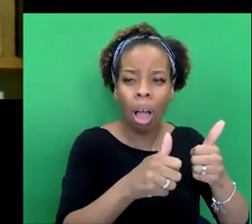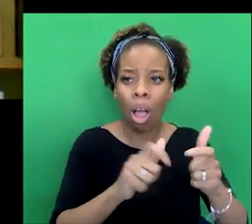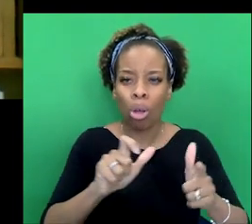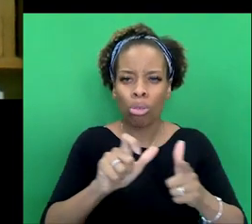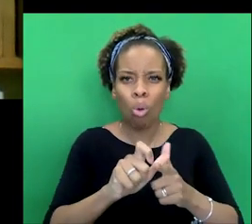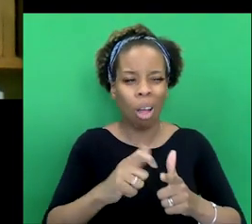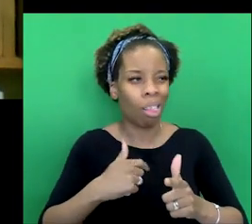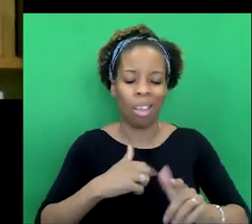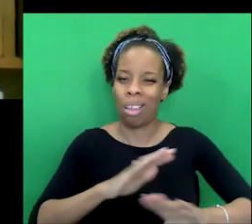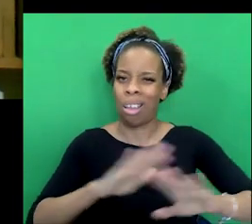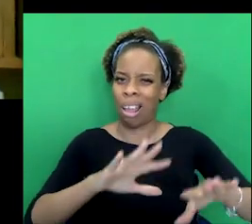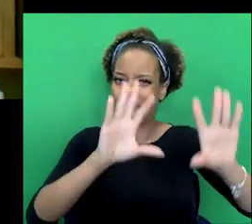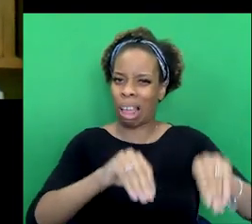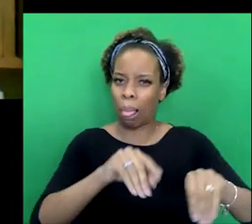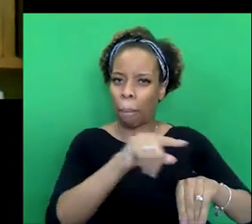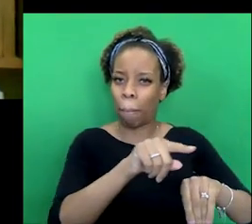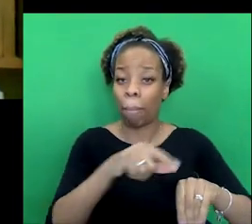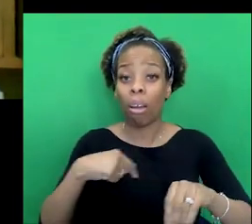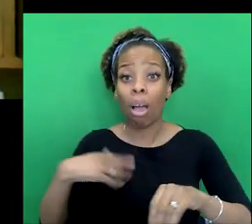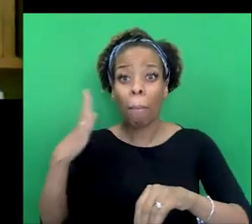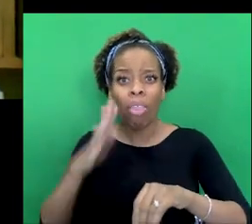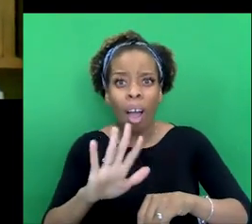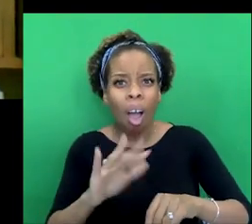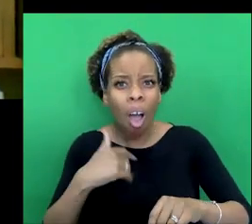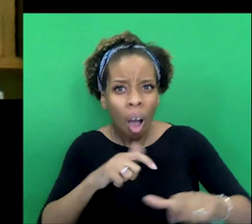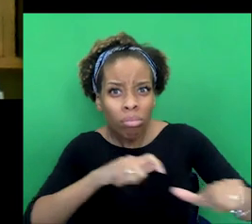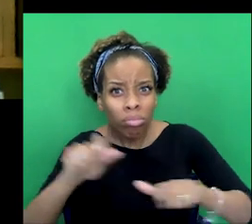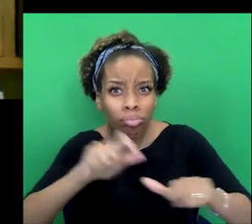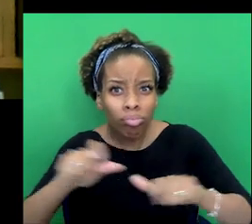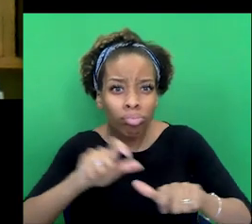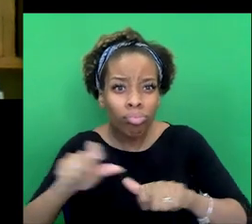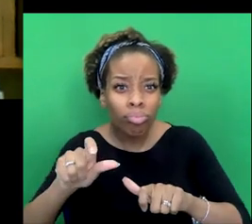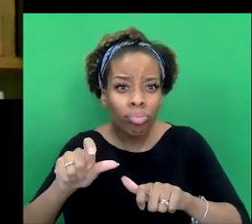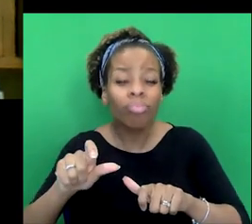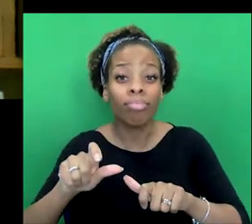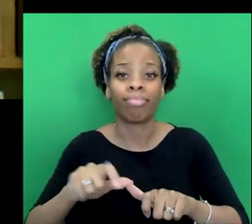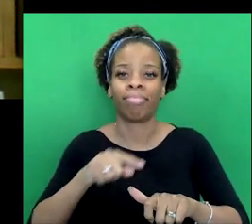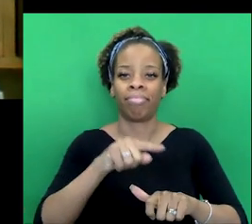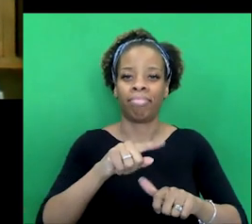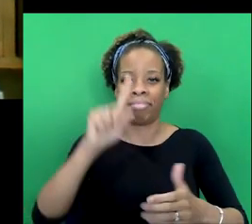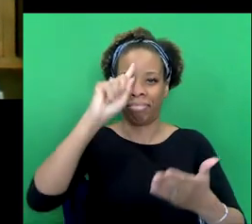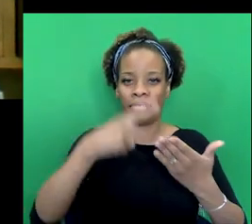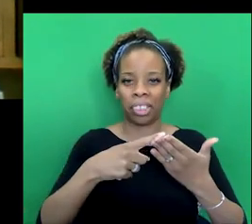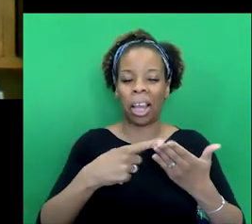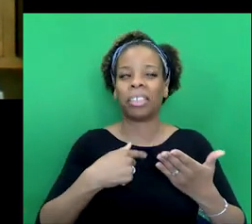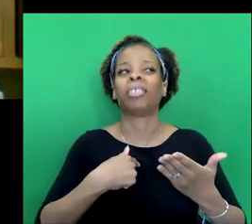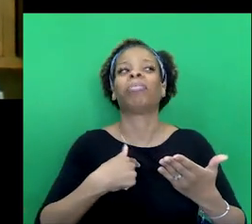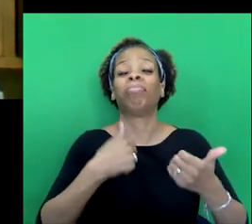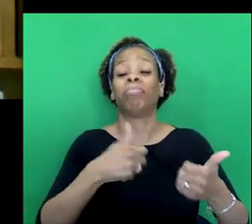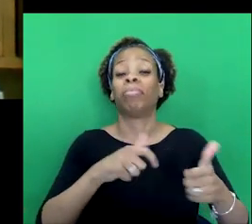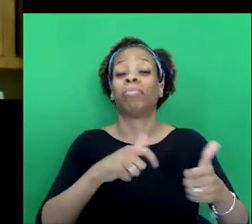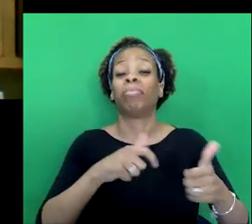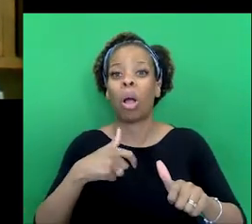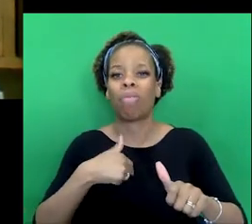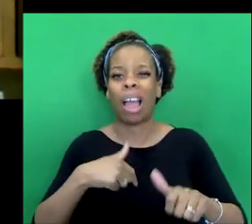off a little while. But after he visited the Reichenbach Falls with his wife, he decided that that was the tomb for Sherlock. And